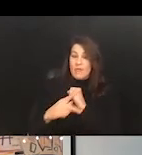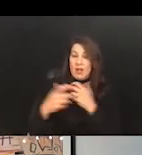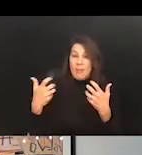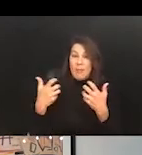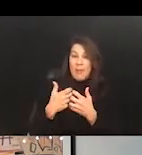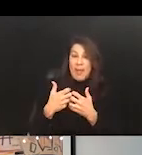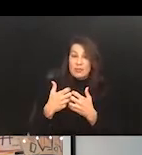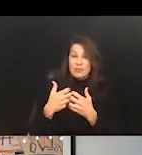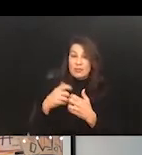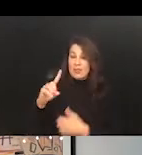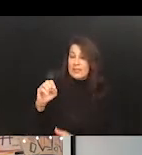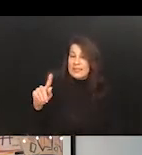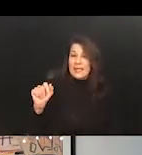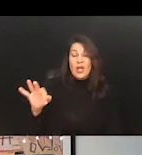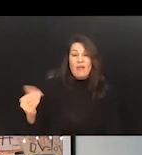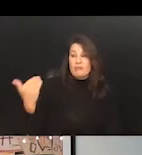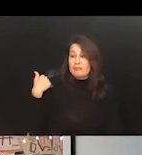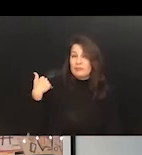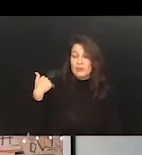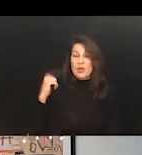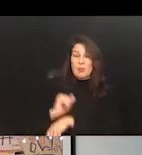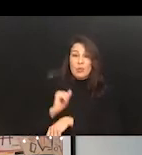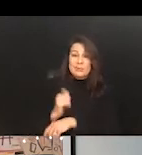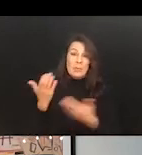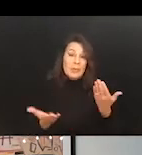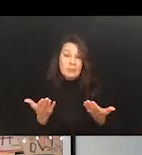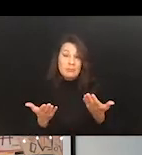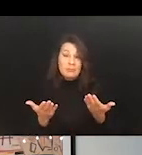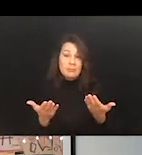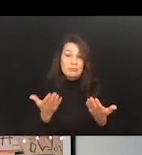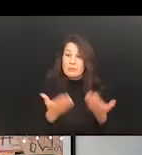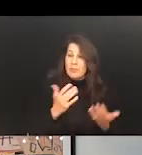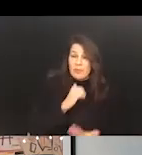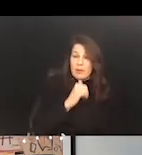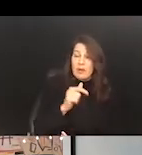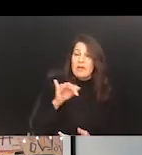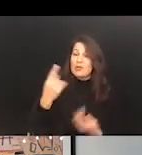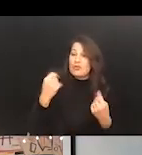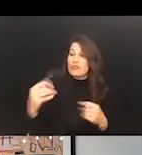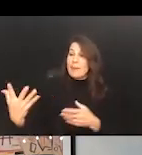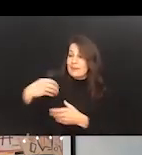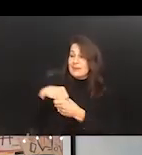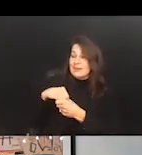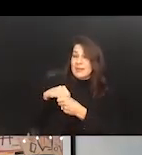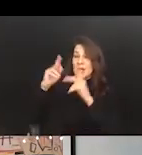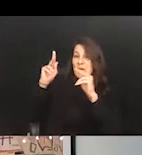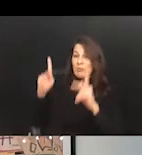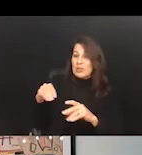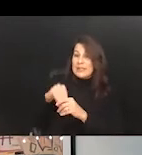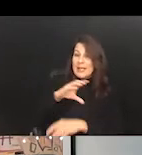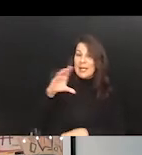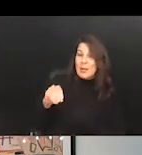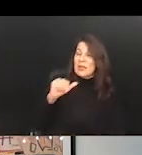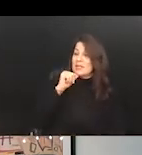Maybe, but maybe not. You know, if you're trying to get somebody in a company that doesn't have a strong past of employing